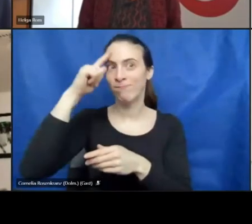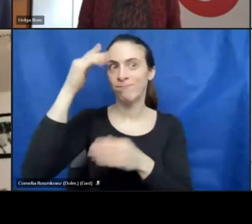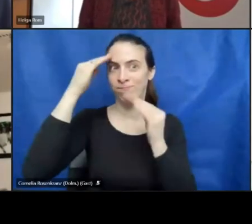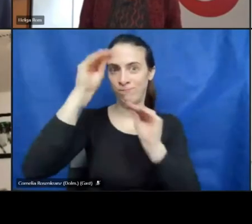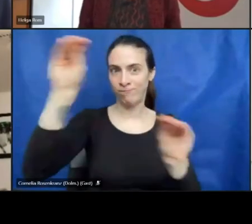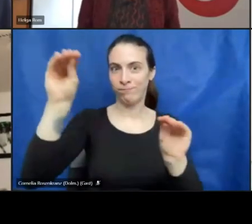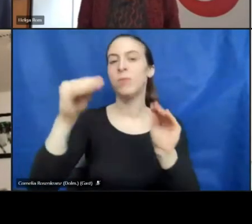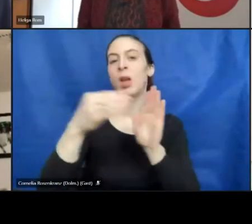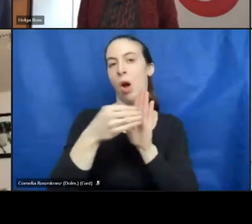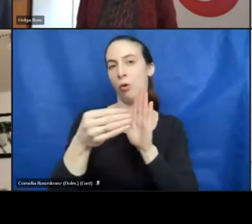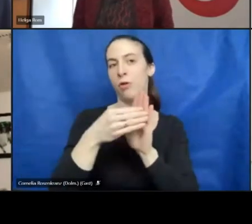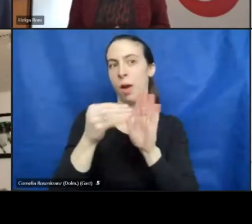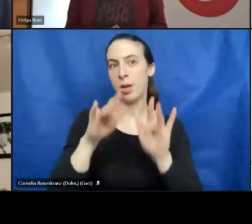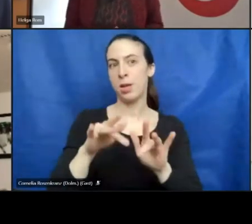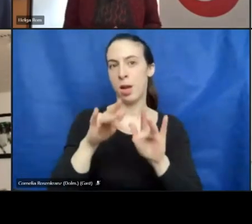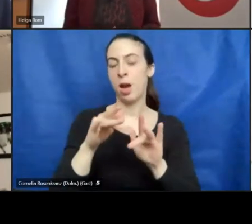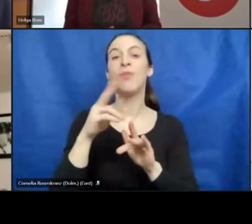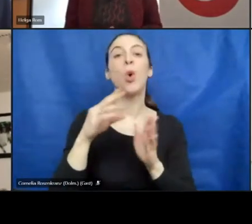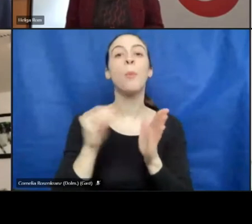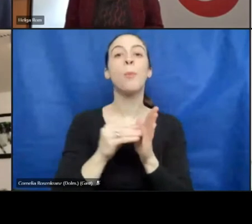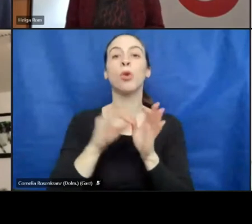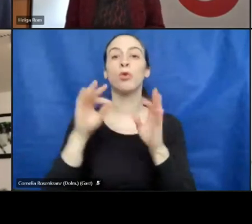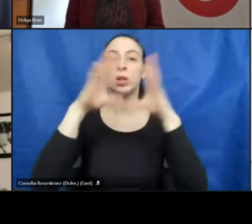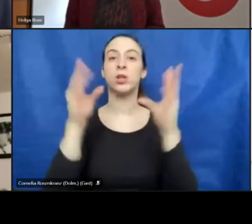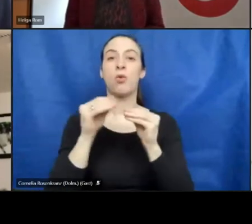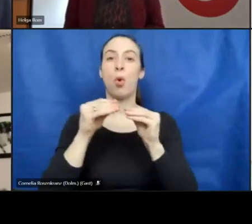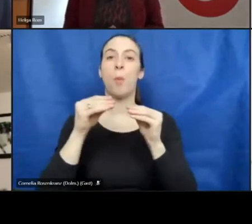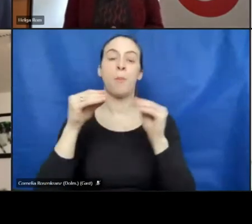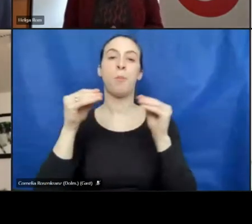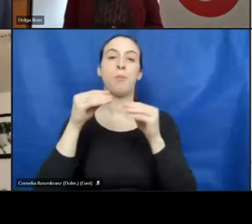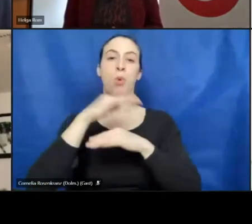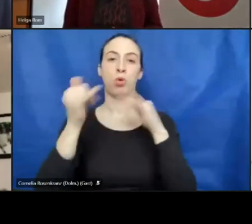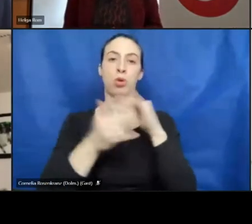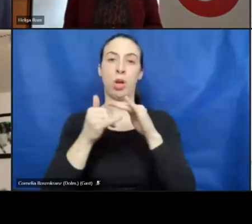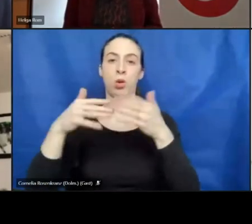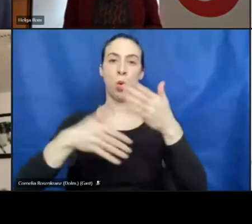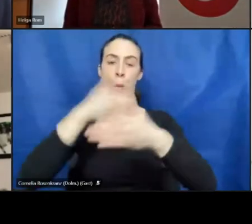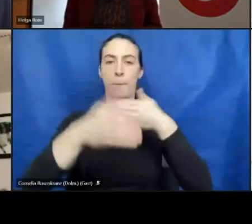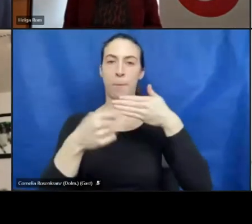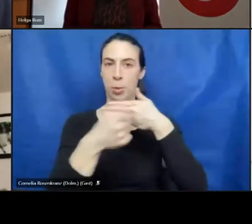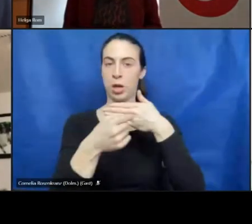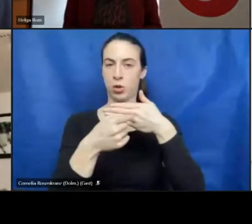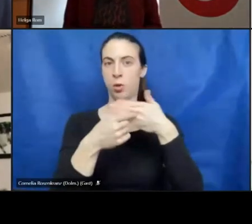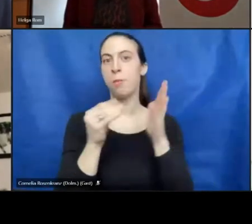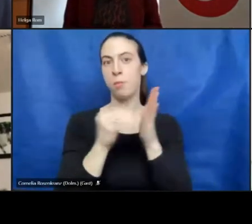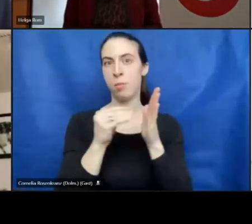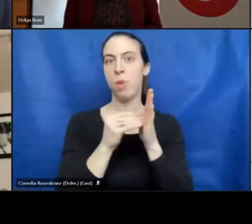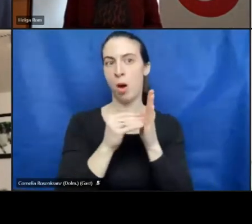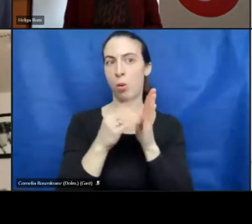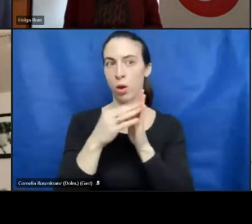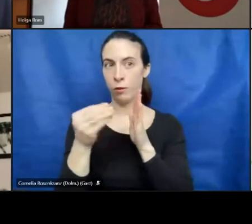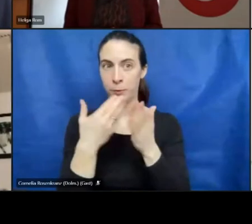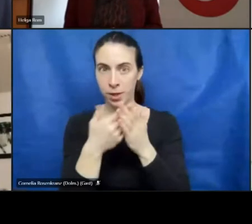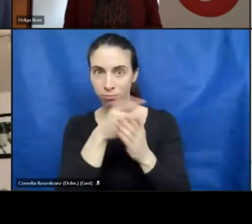We need this record for the Zero Project web page and I hope that you are also okay